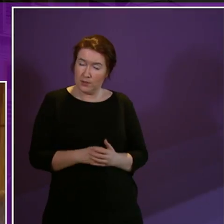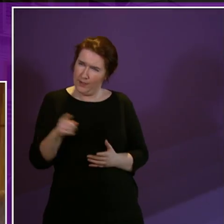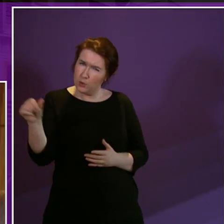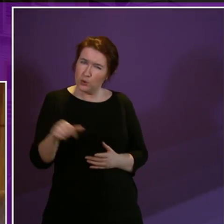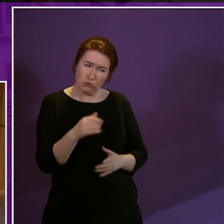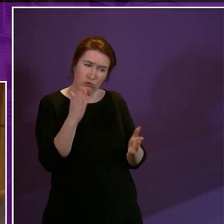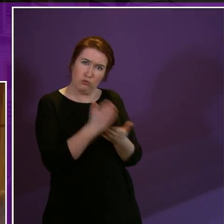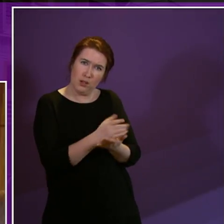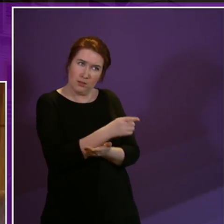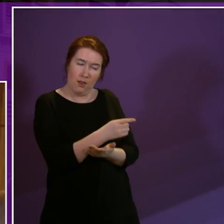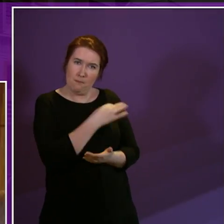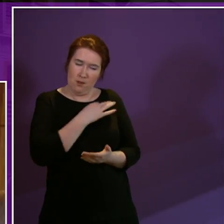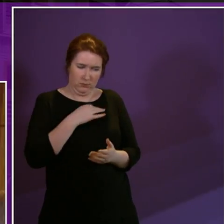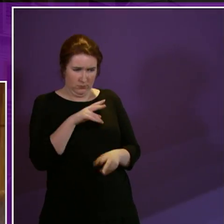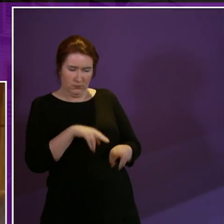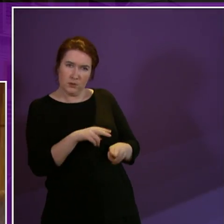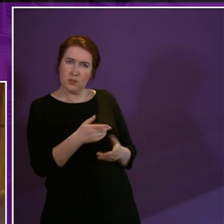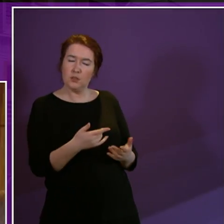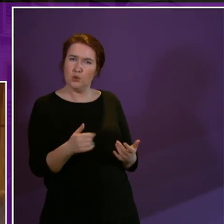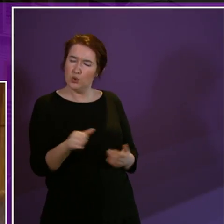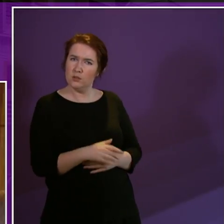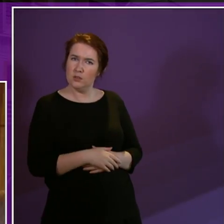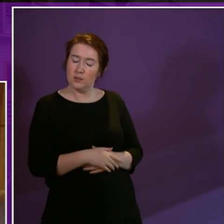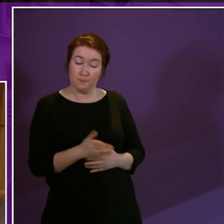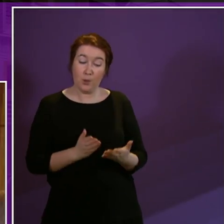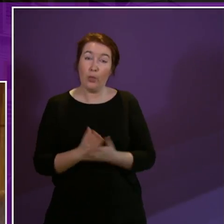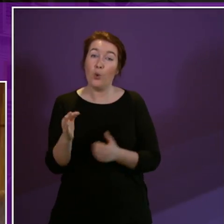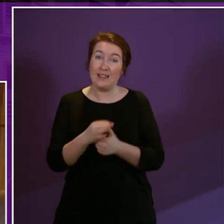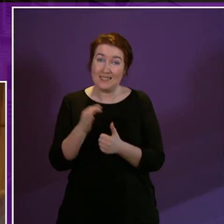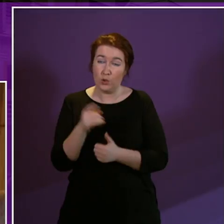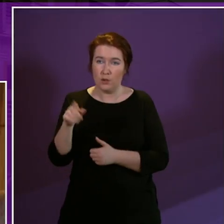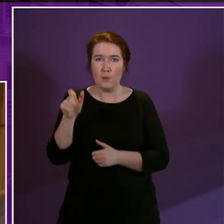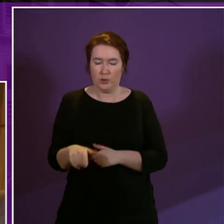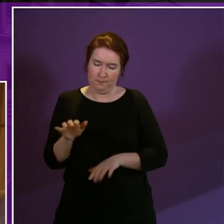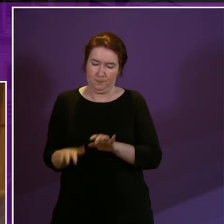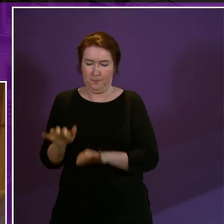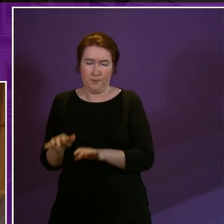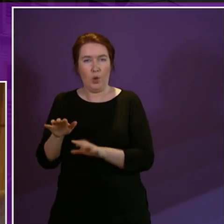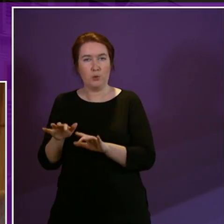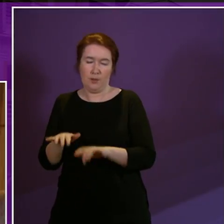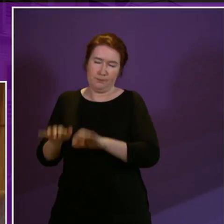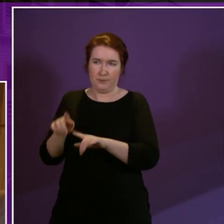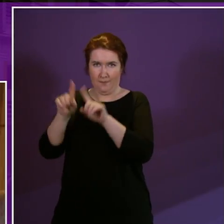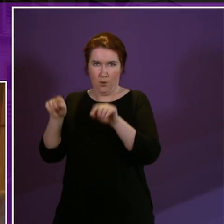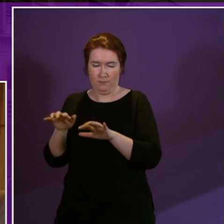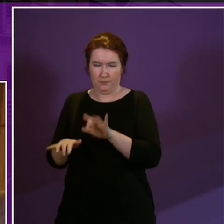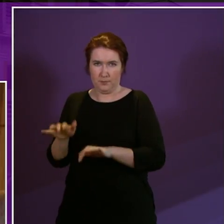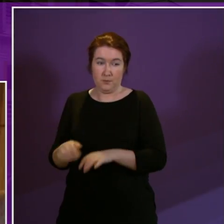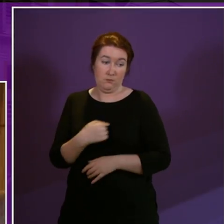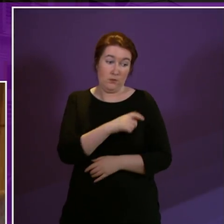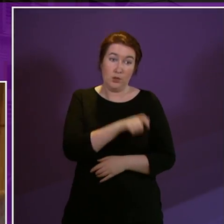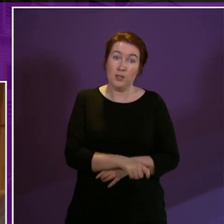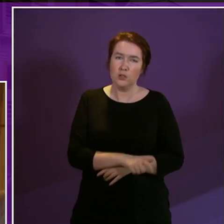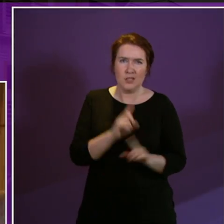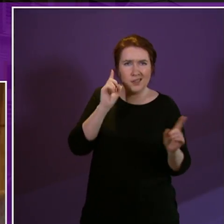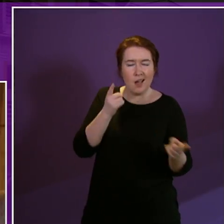their clinical judgement throughout the interview the reviewer typed information into a form on the computer my constituent had no way